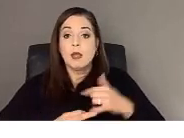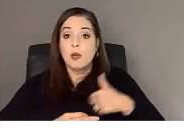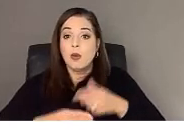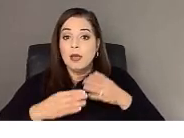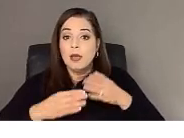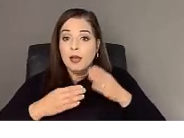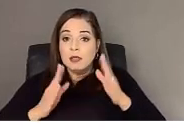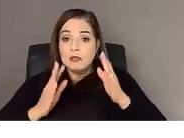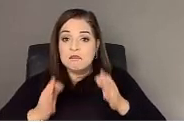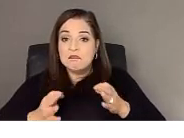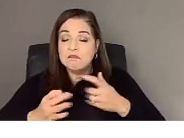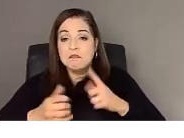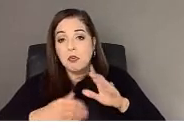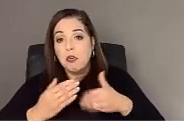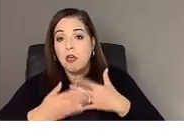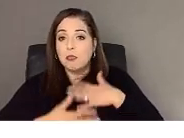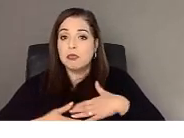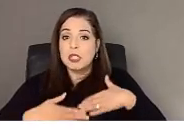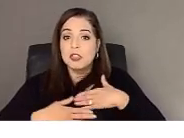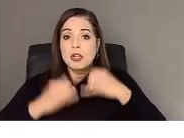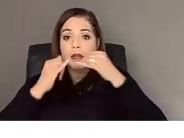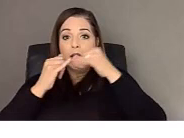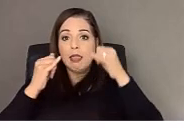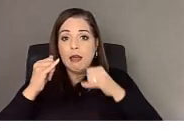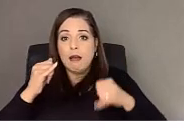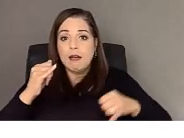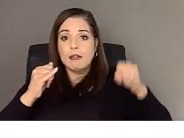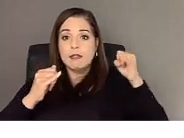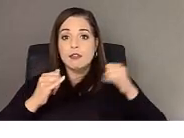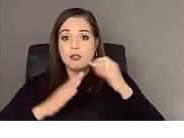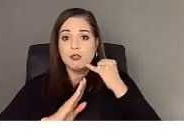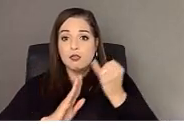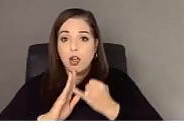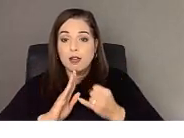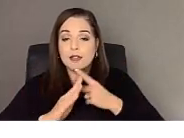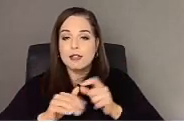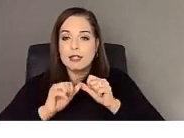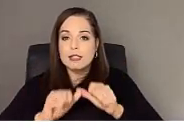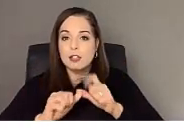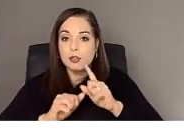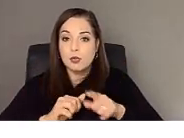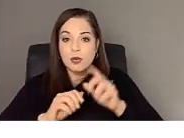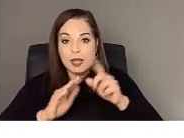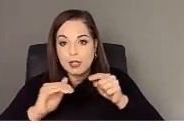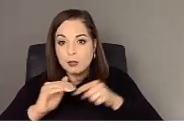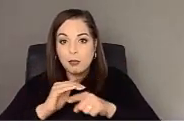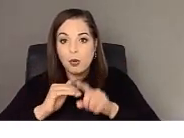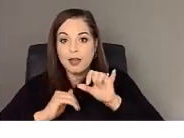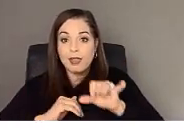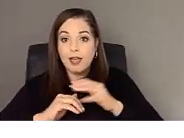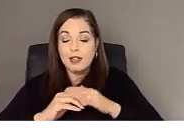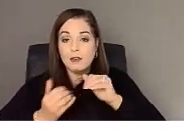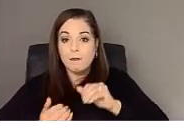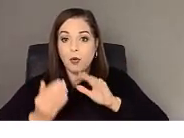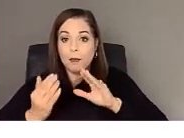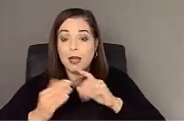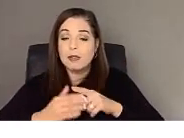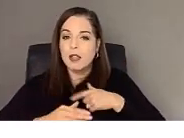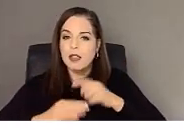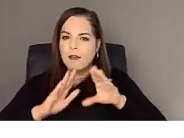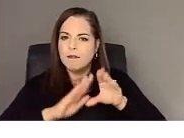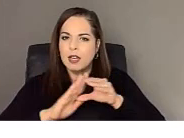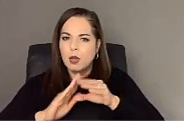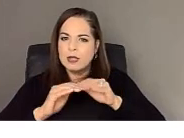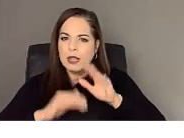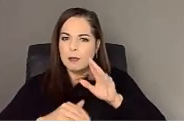kind of all appreciating the line drawings and decided to continue exploring that format. The video is a little over two minutes.